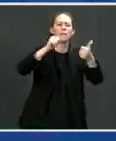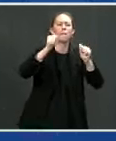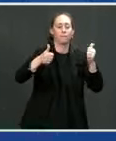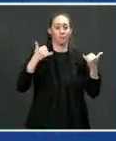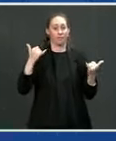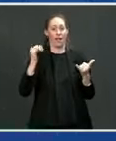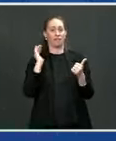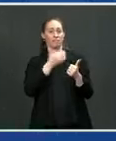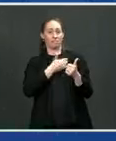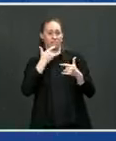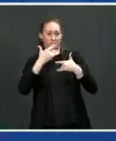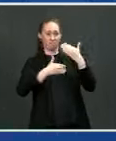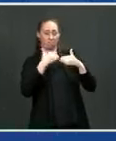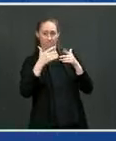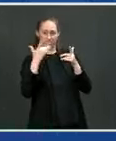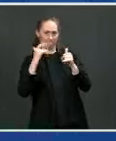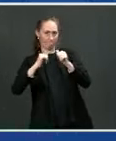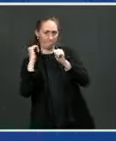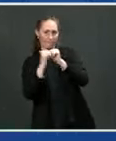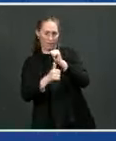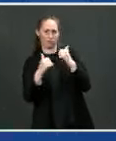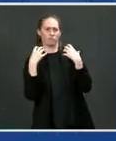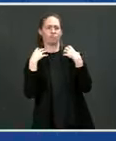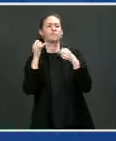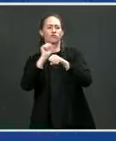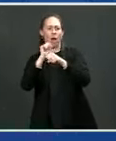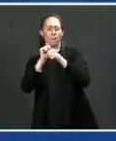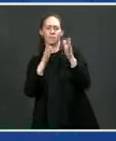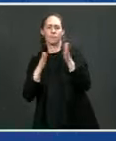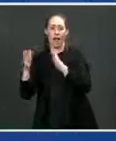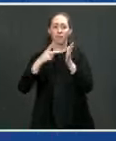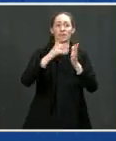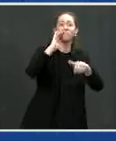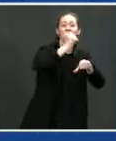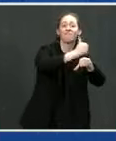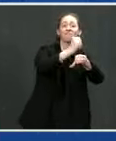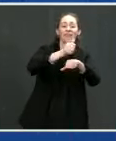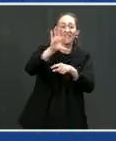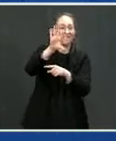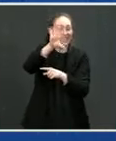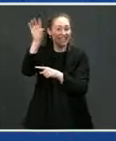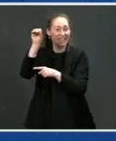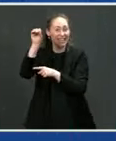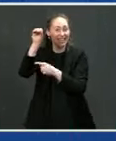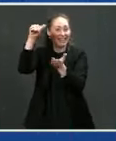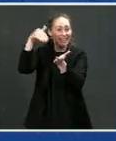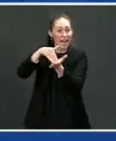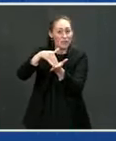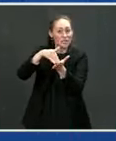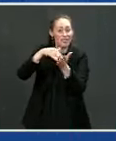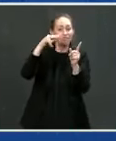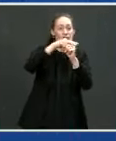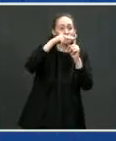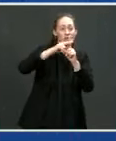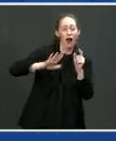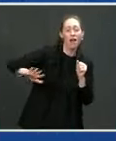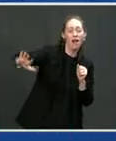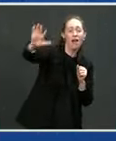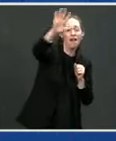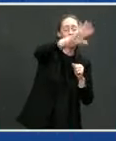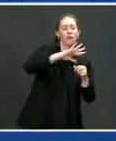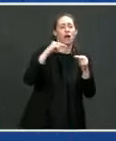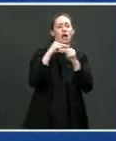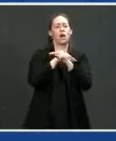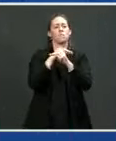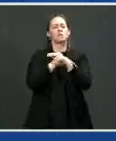as this jobs bill, we're going to build 50,000 of those along all our highways we're moving because that's going to change your ability to